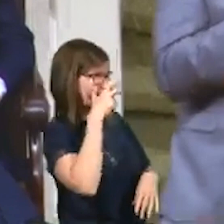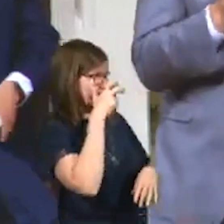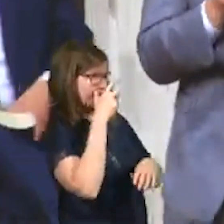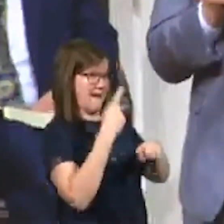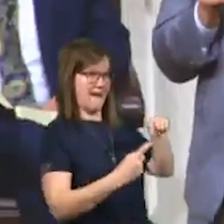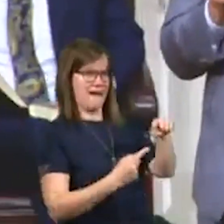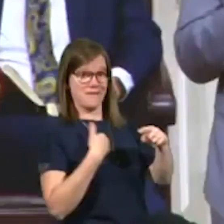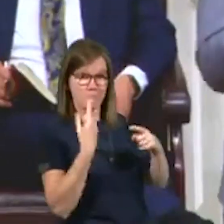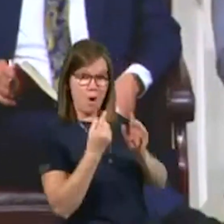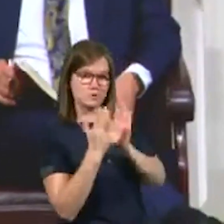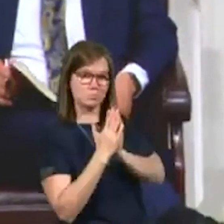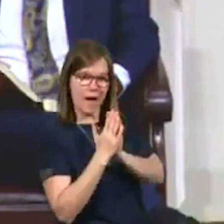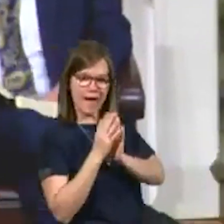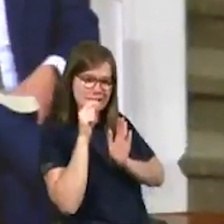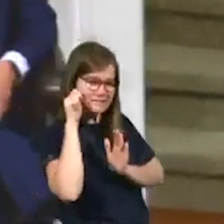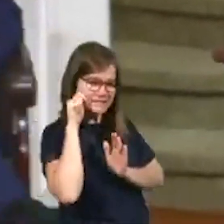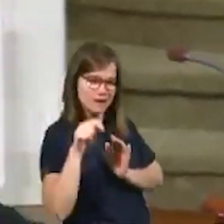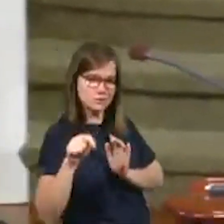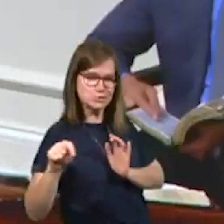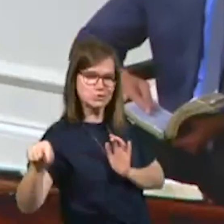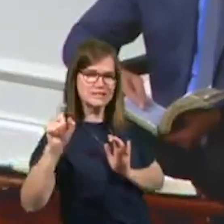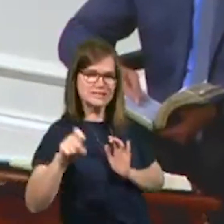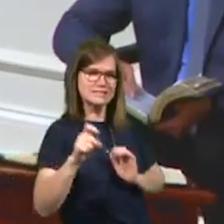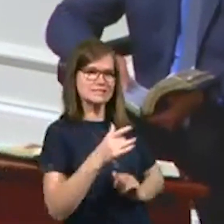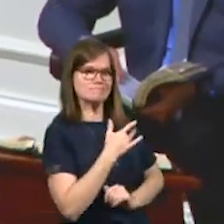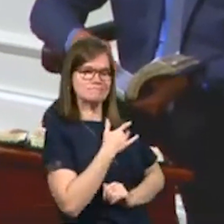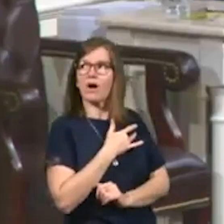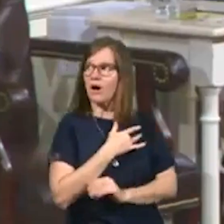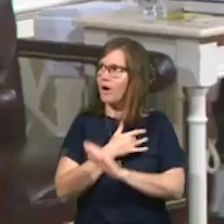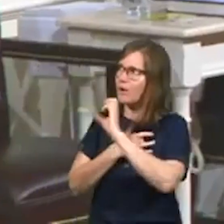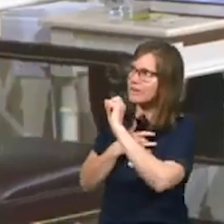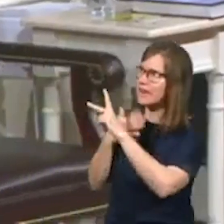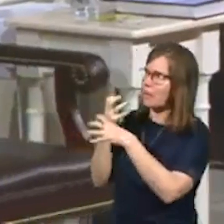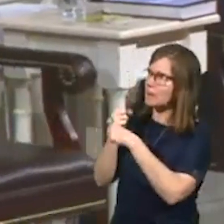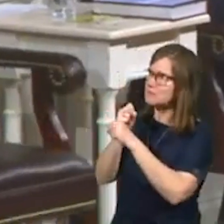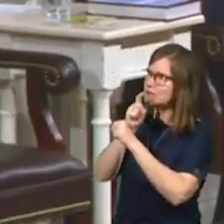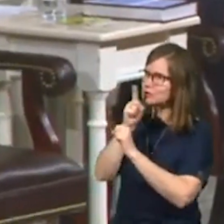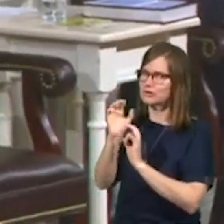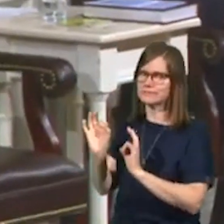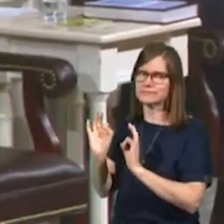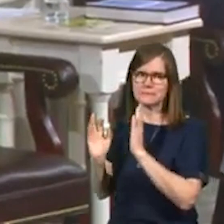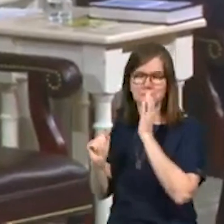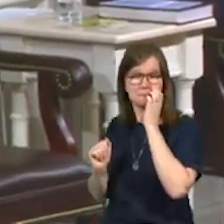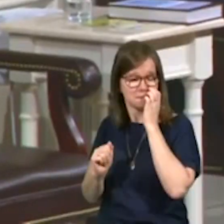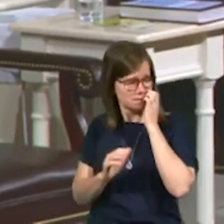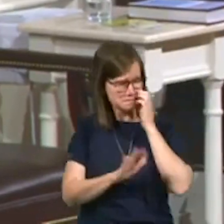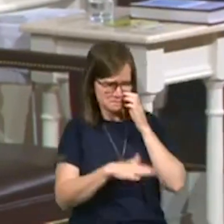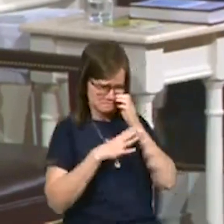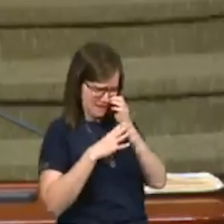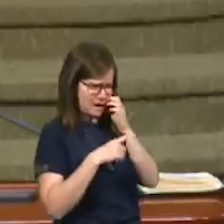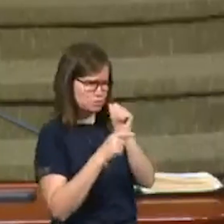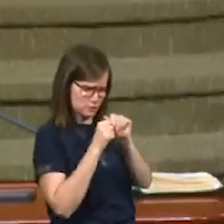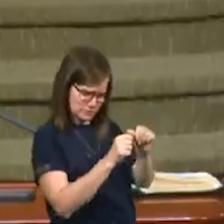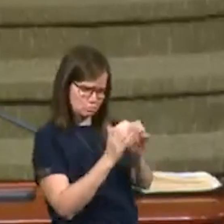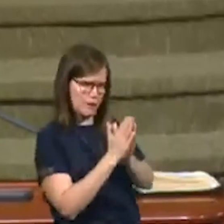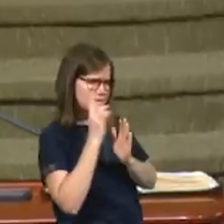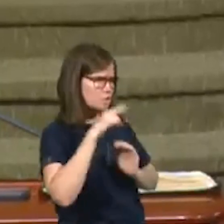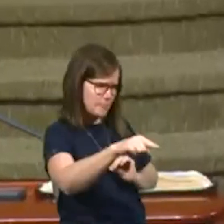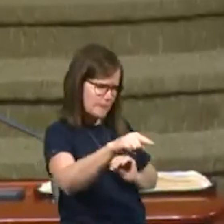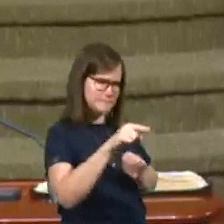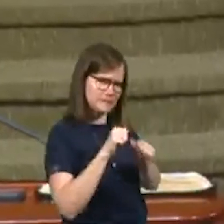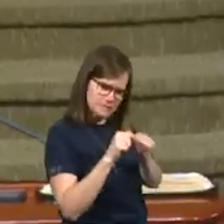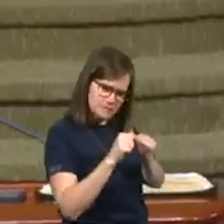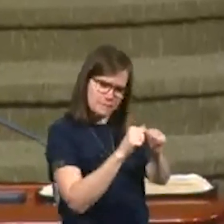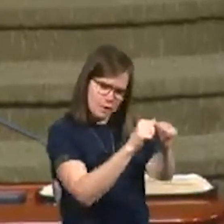hear. I'm always praying for some teenager that needs to hear it. He said, okay, I just want to make sure that was okay. I said, it's fine, Craig. You keep praying for him. You keep on,